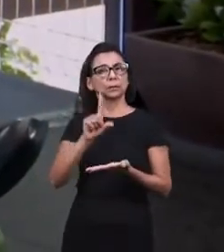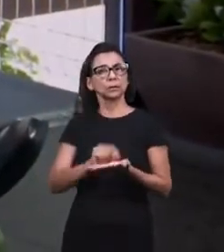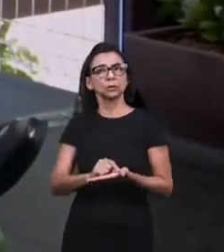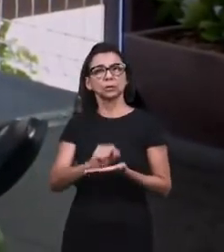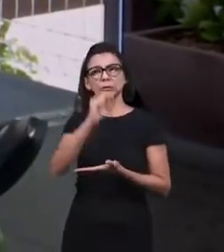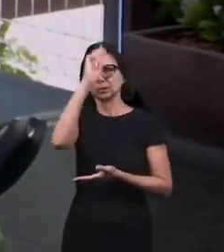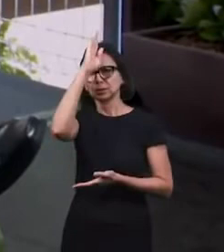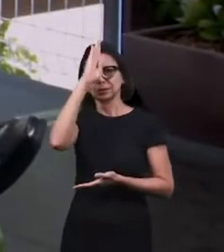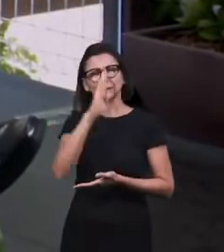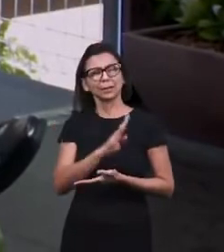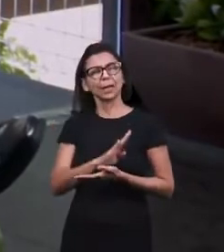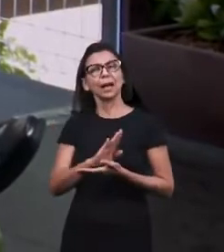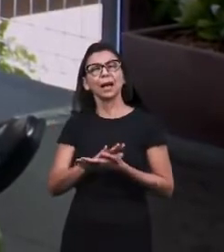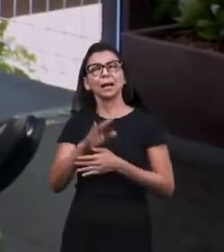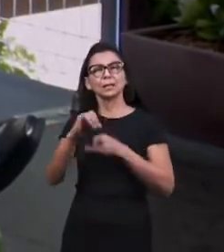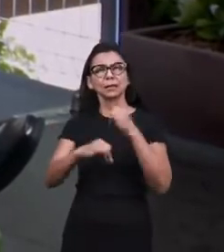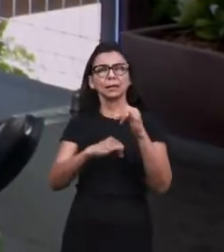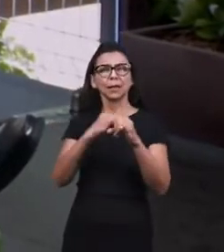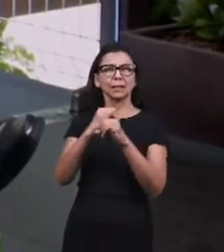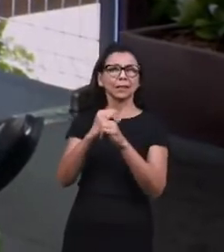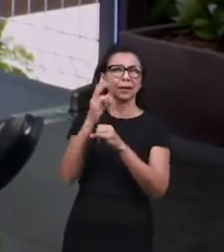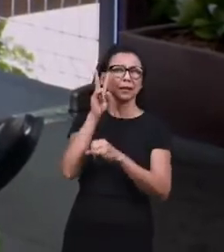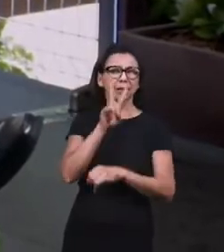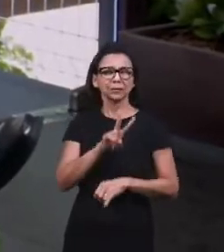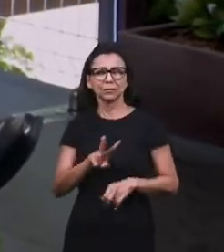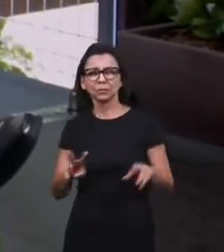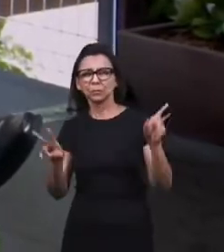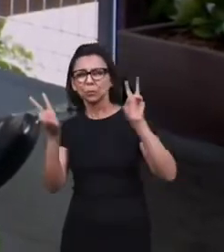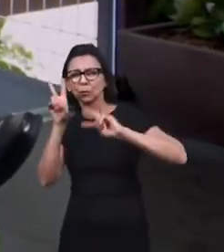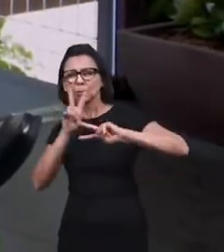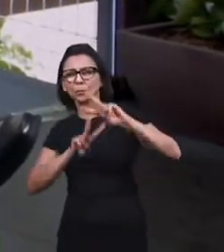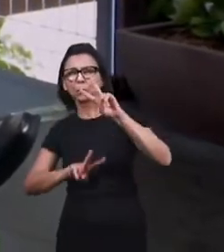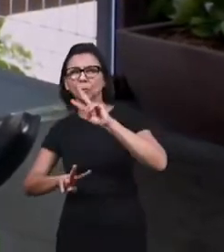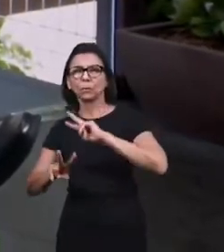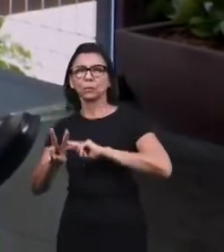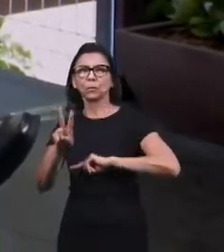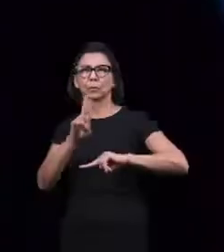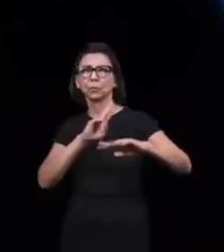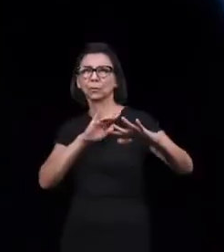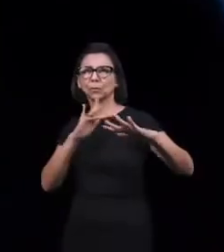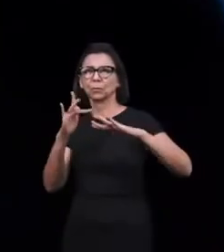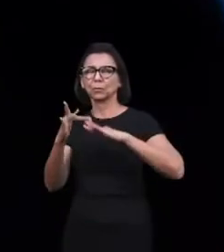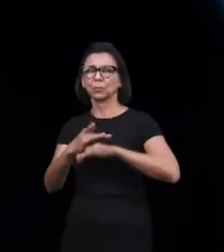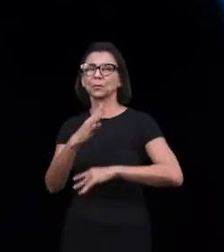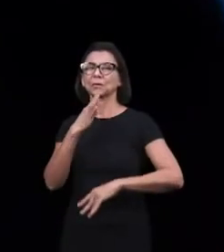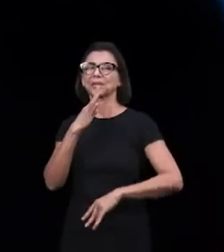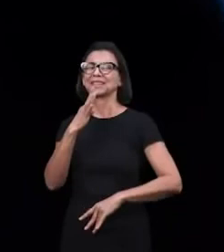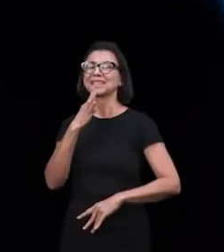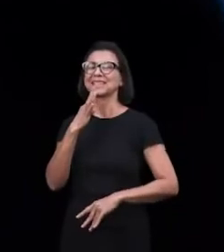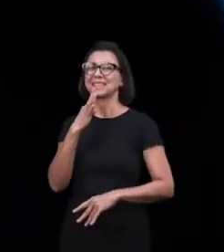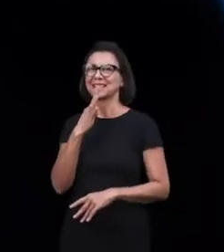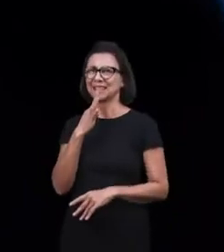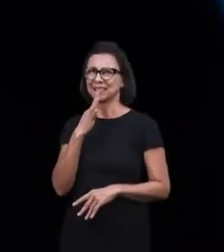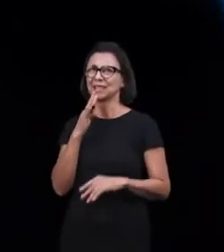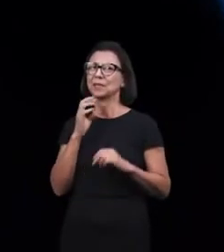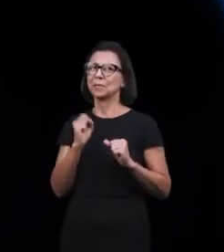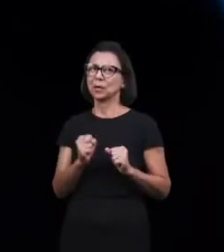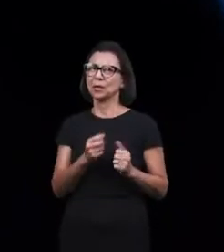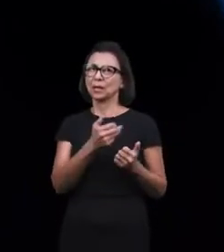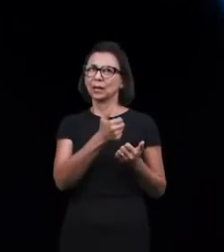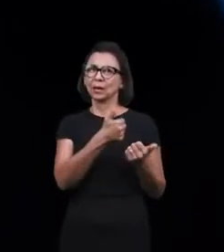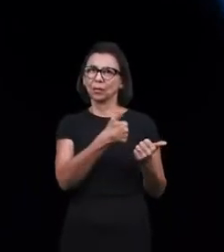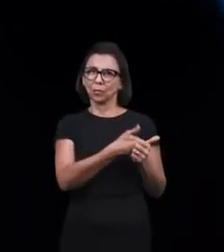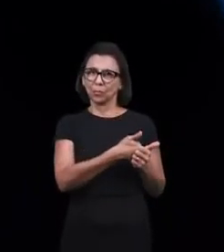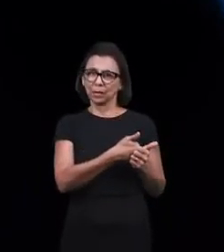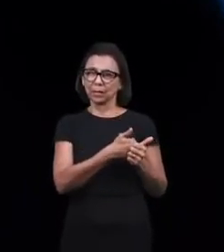and browse through them and learn more about us and our digital platforms and you can still also follow our weekly schedule